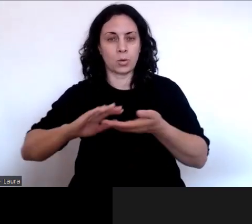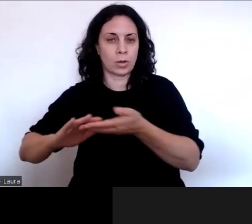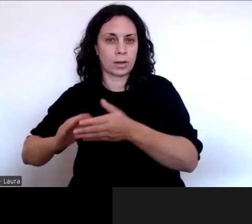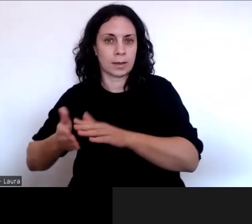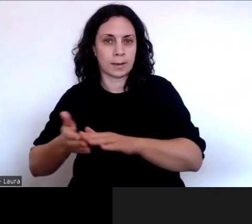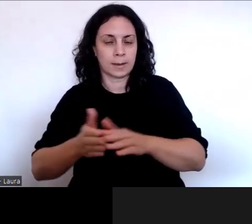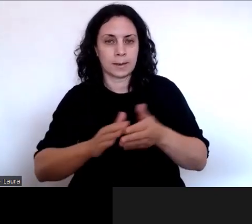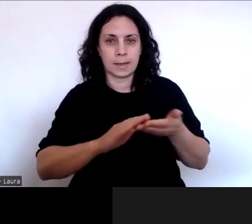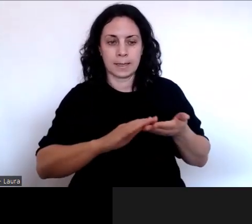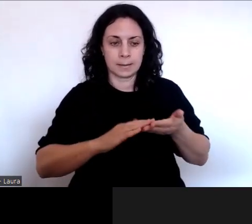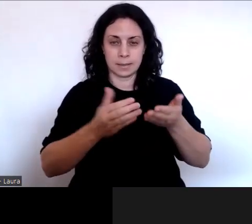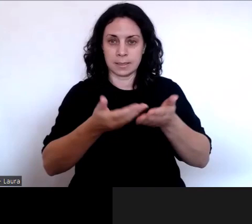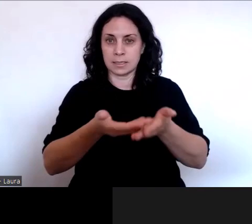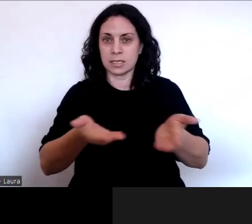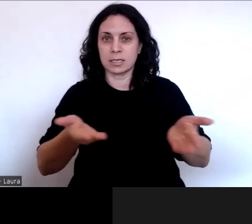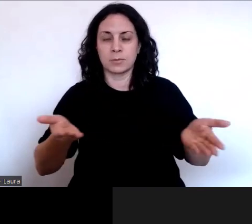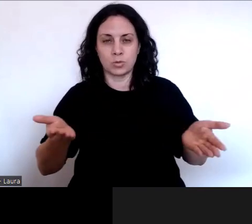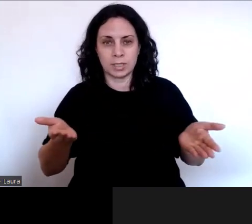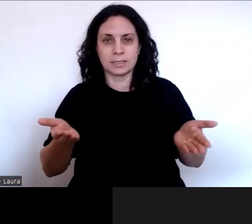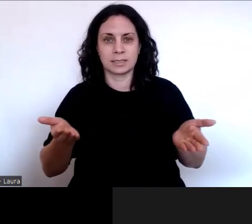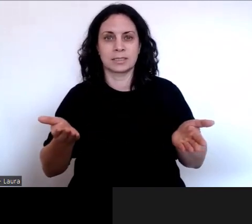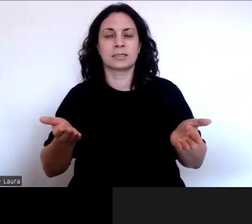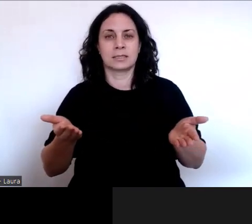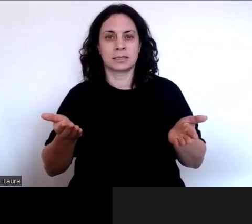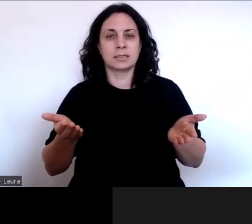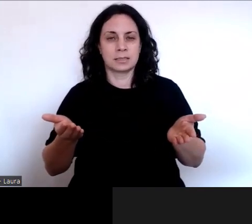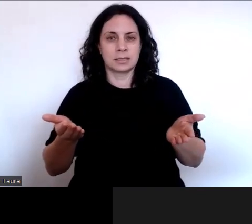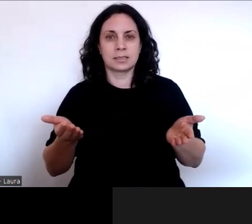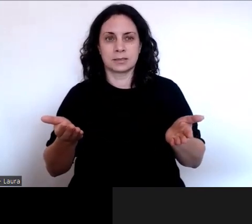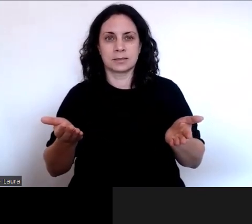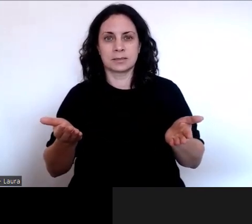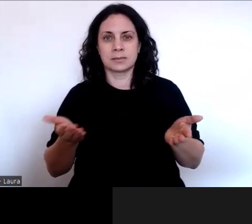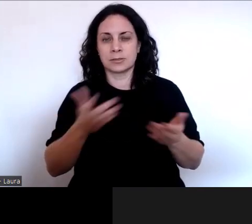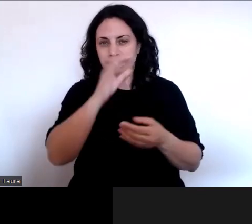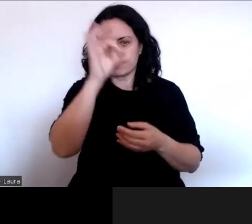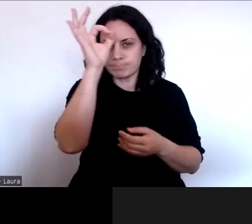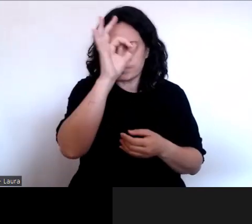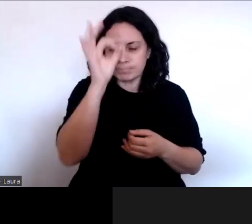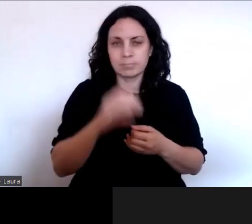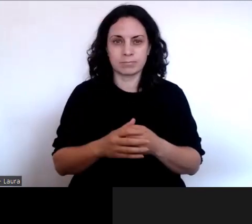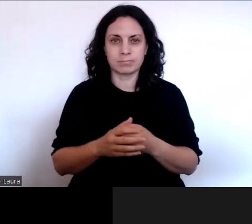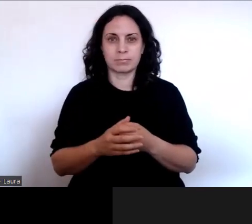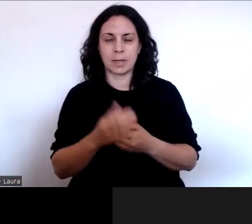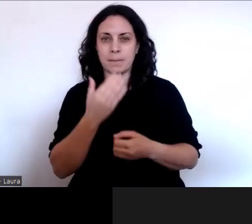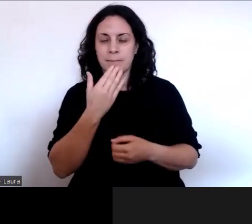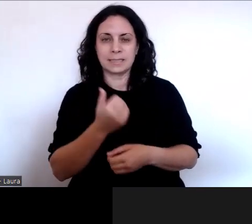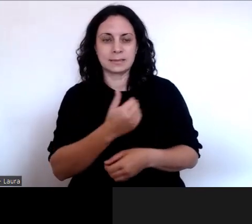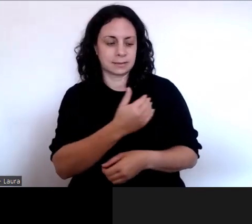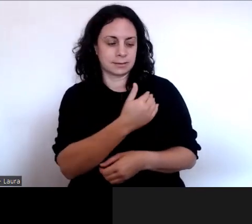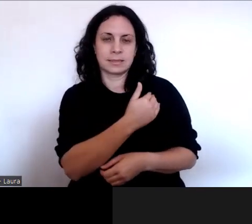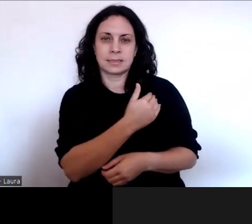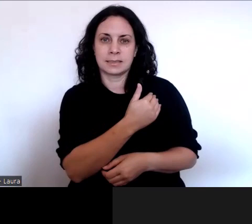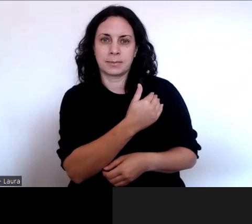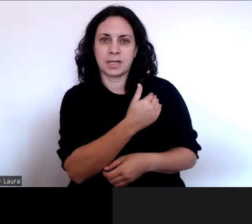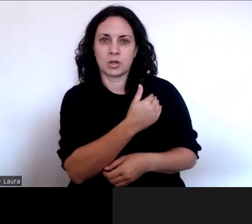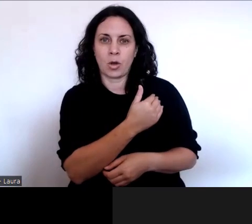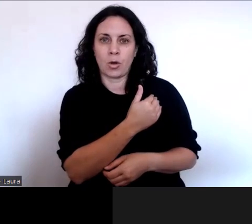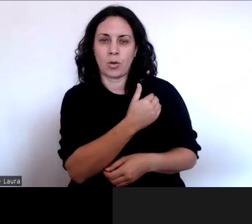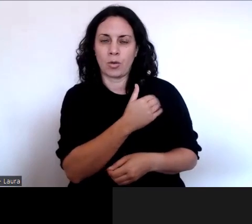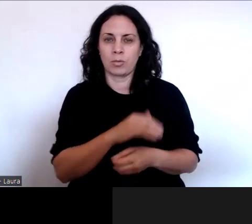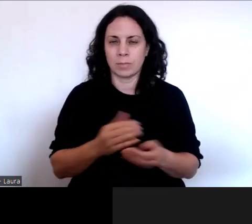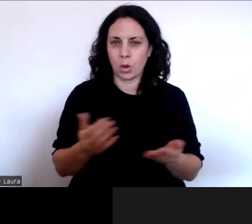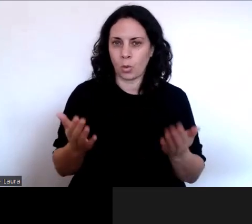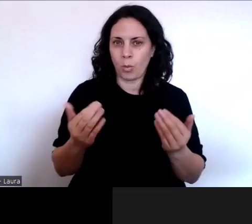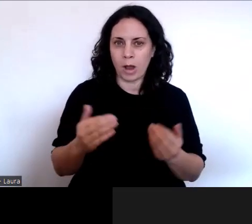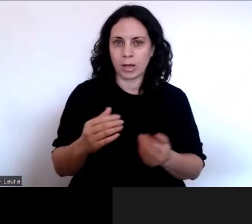have law commission processes on their radars, then we'd really like to hear from you. So please do feel free to send us a